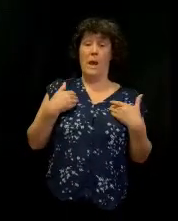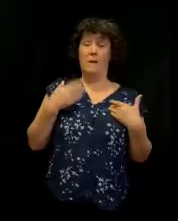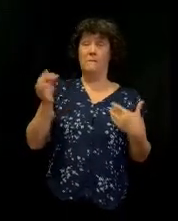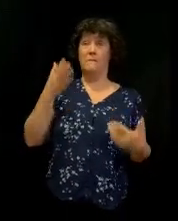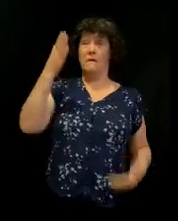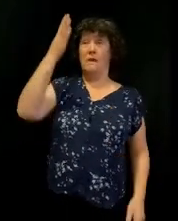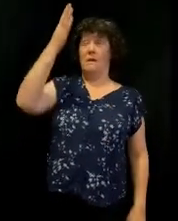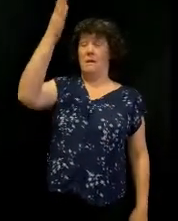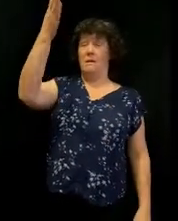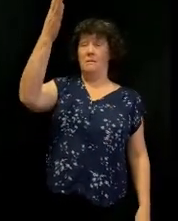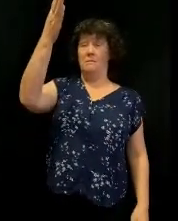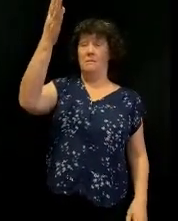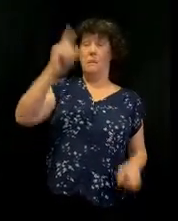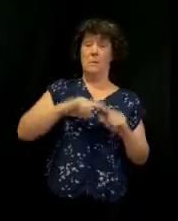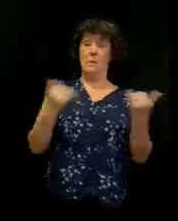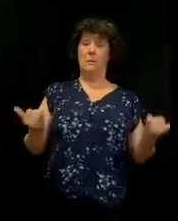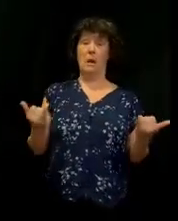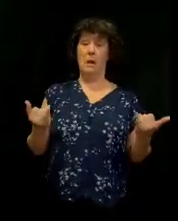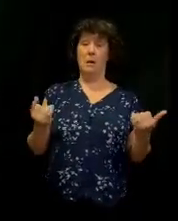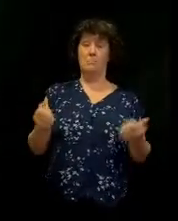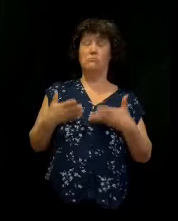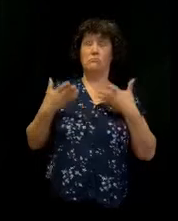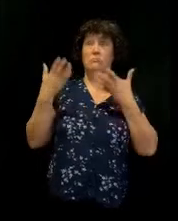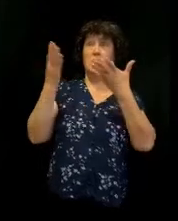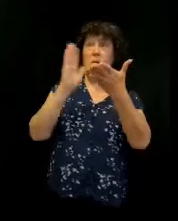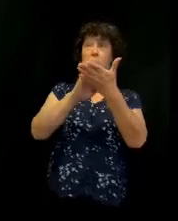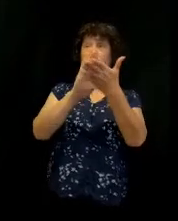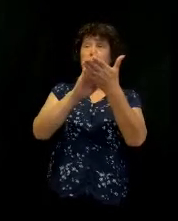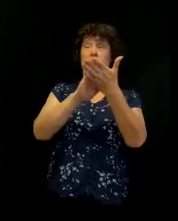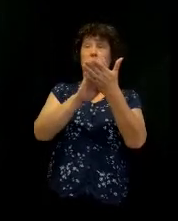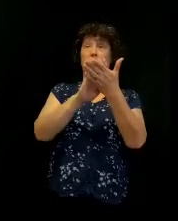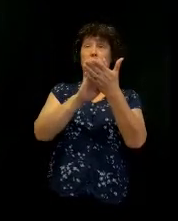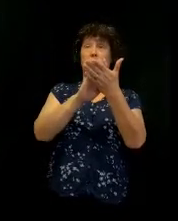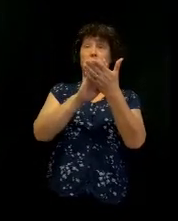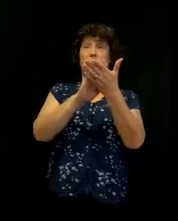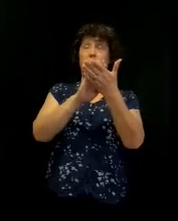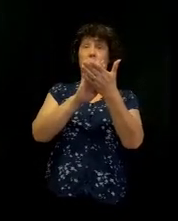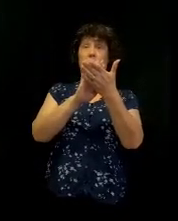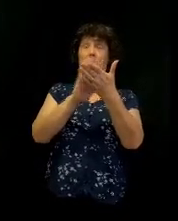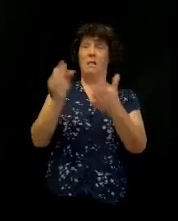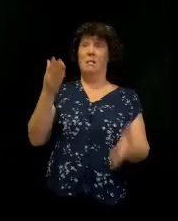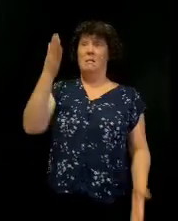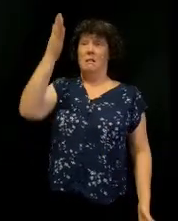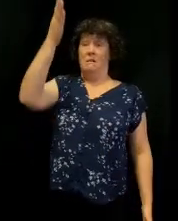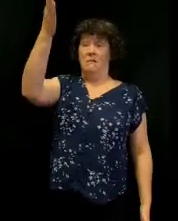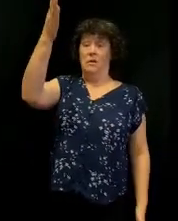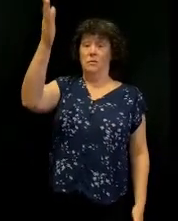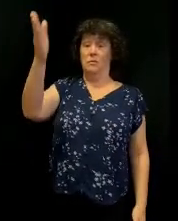offer the sacrifice of praise. You'll never offer it. You'll never get to offer it. It won't be a sacrifice anymore.